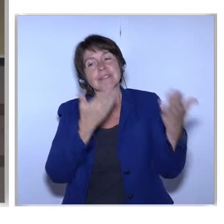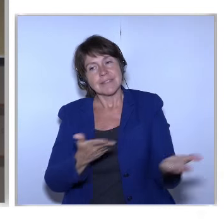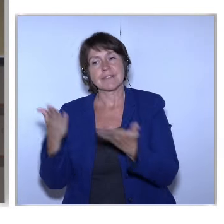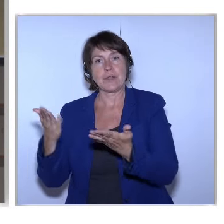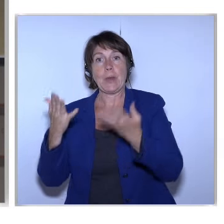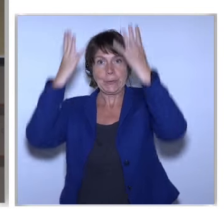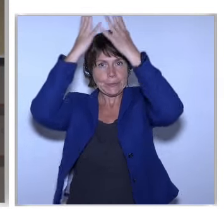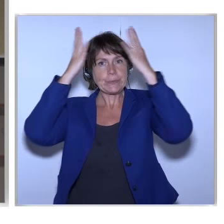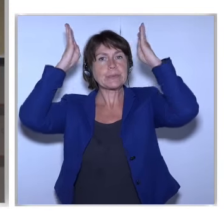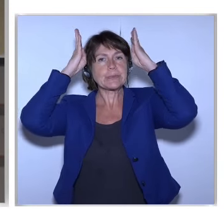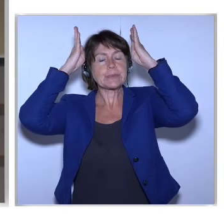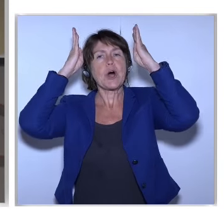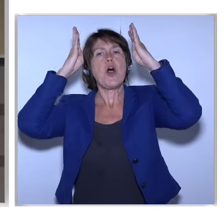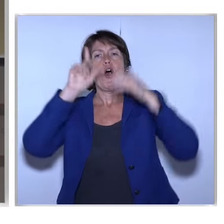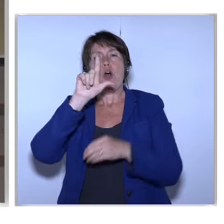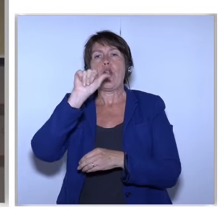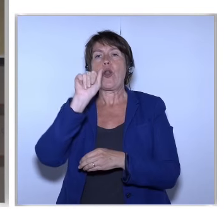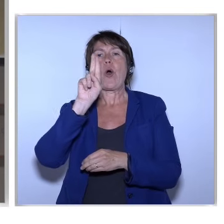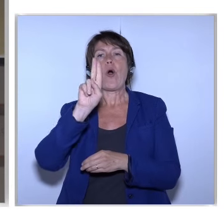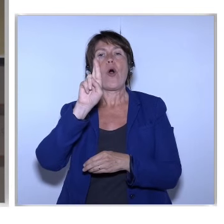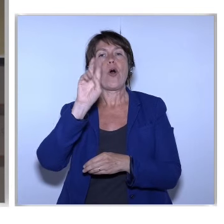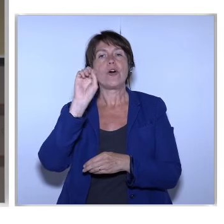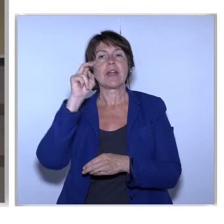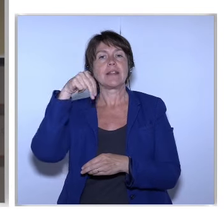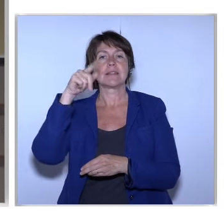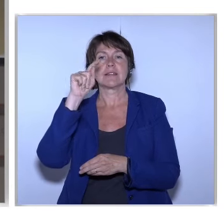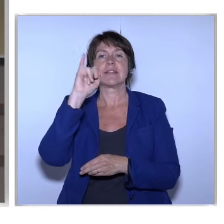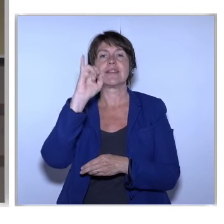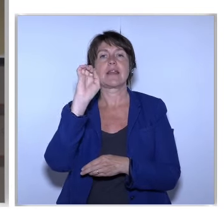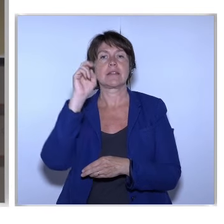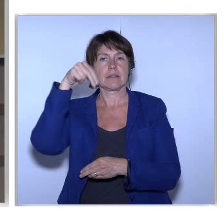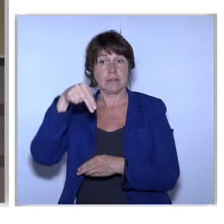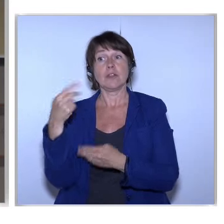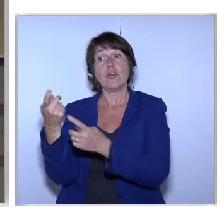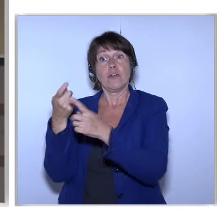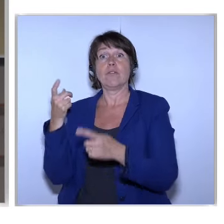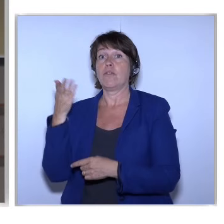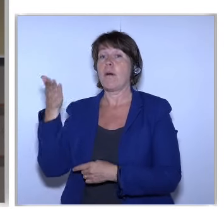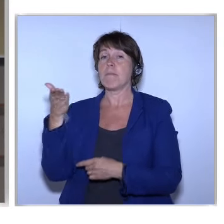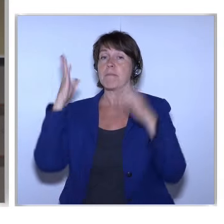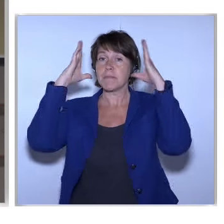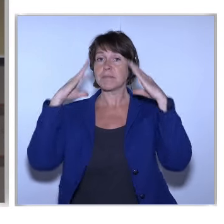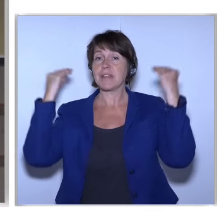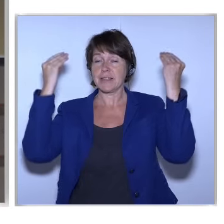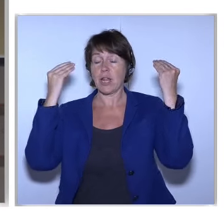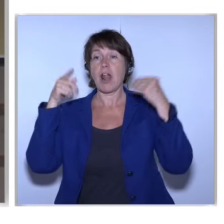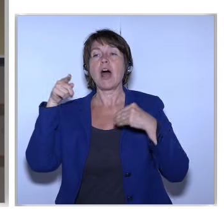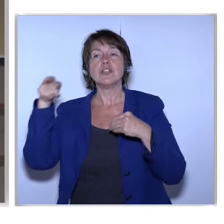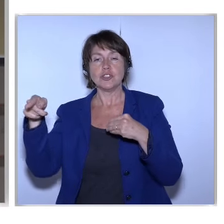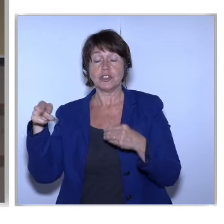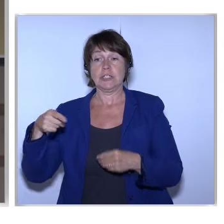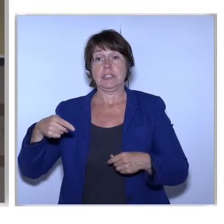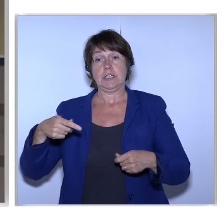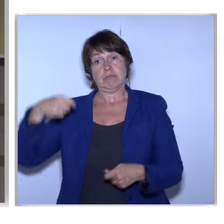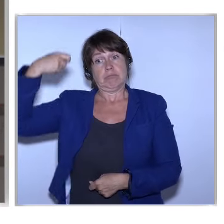Laurentine Of The Netherlands Very Appropriate That We Should Be Hearing From Her In This Very Fine Library She Is Chair Of The